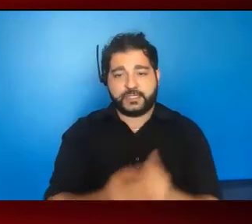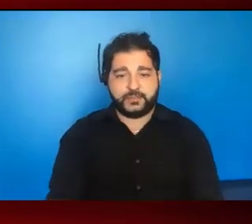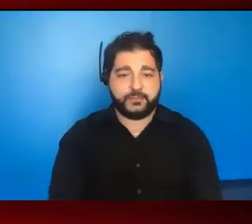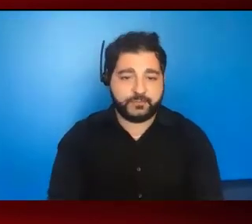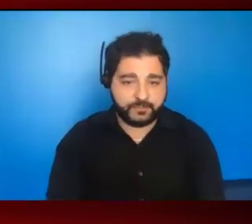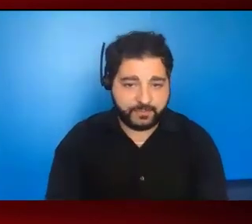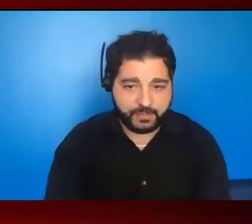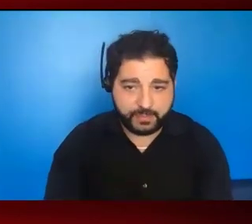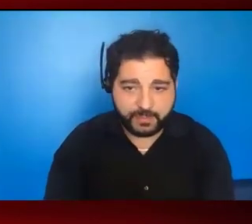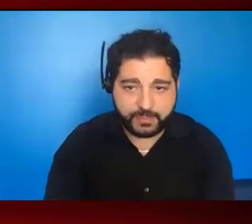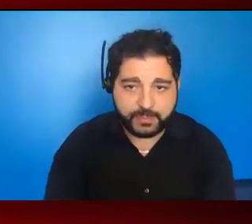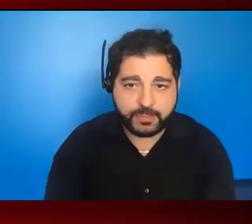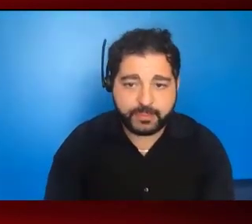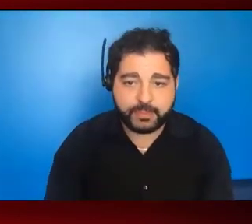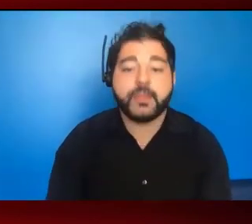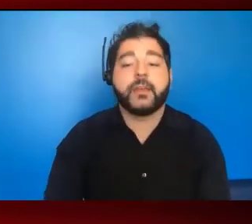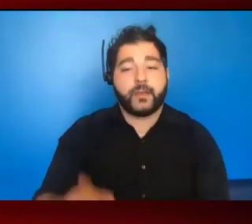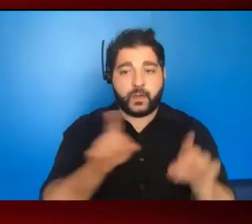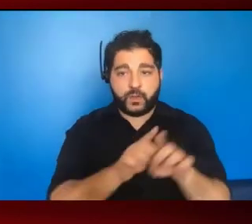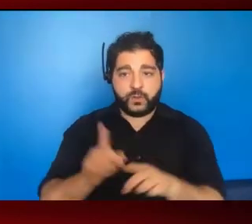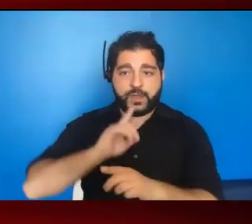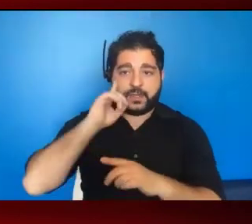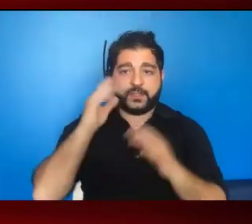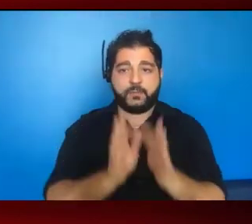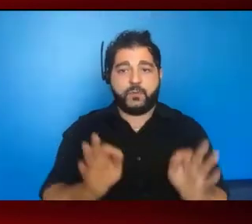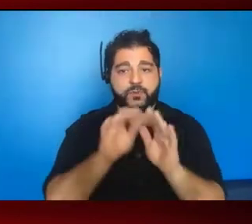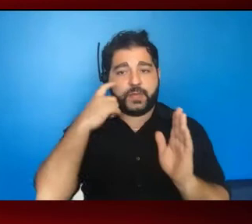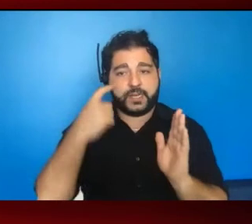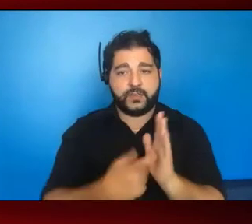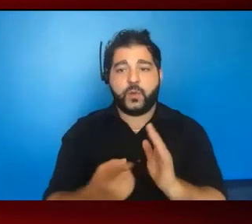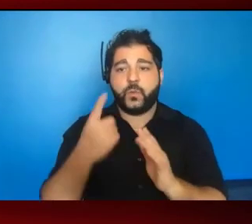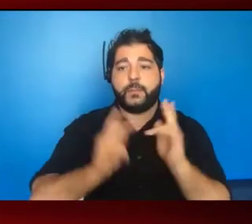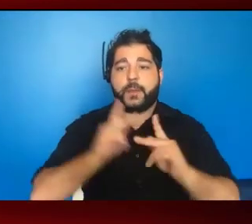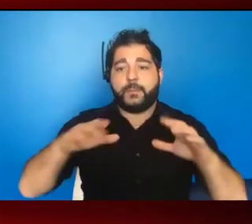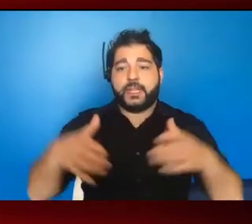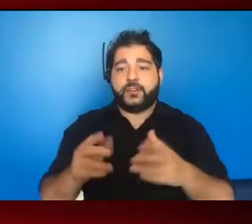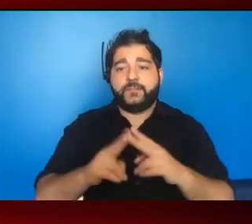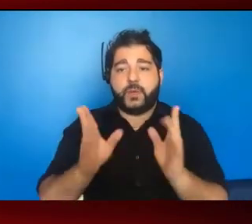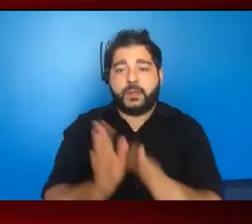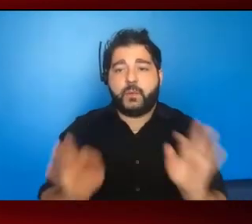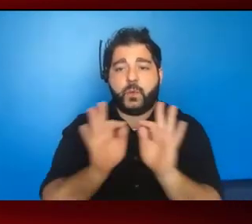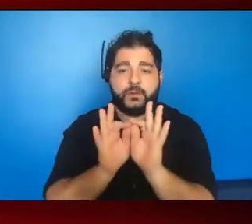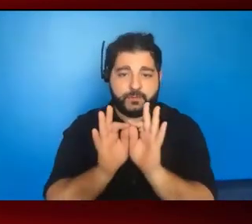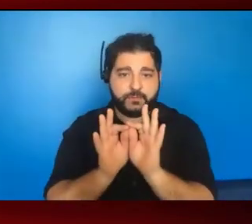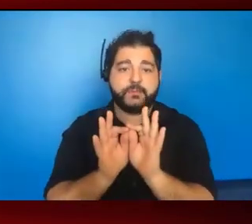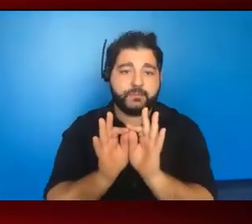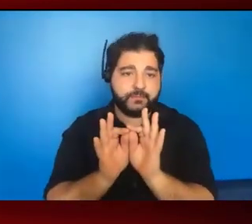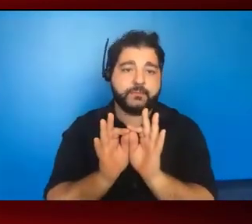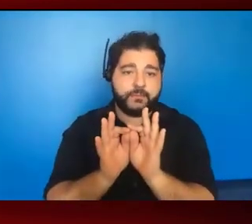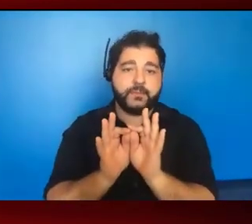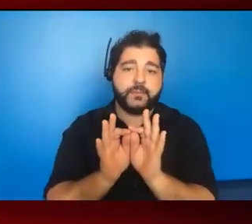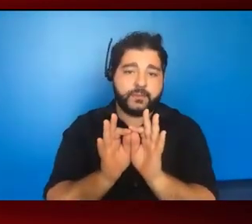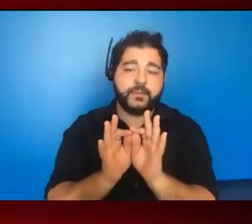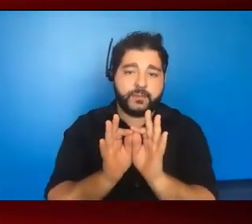I also think it's important to remember that one population that is so important and that in so many